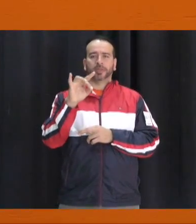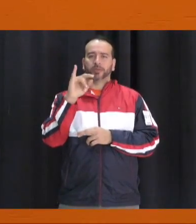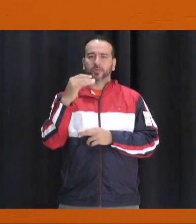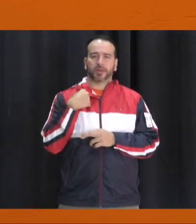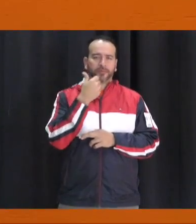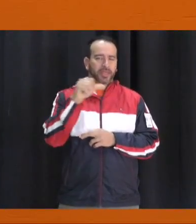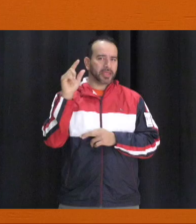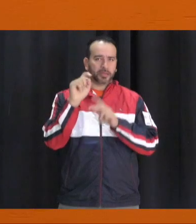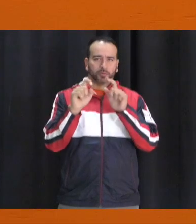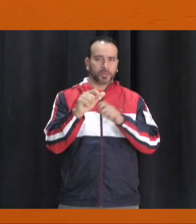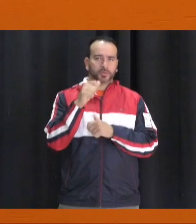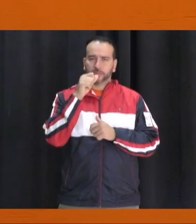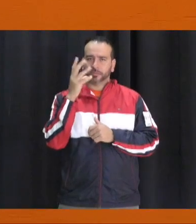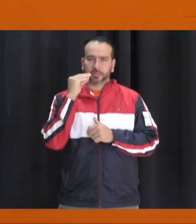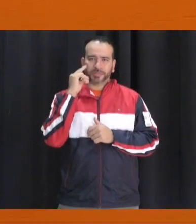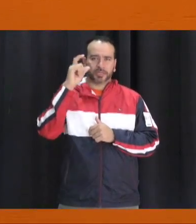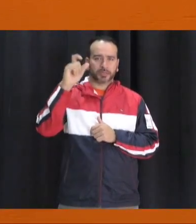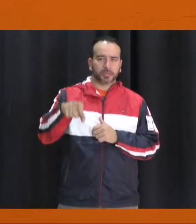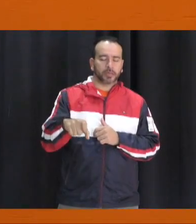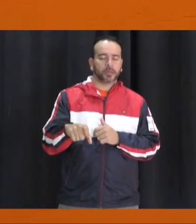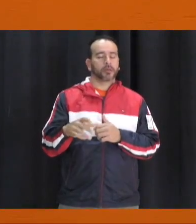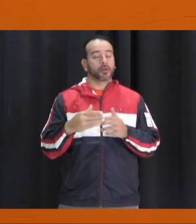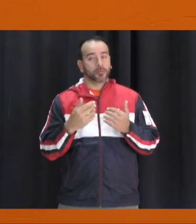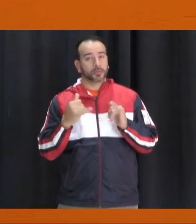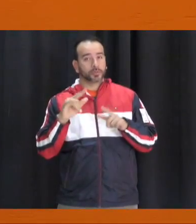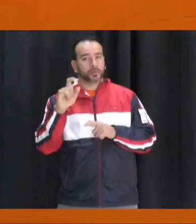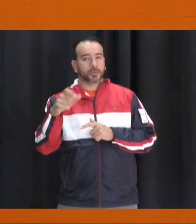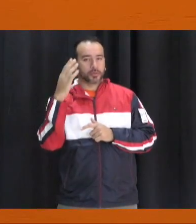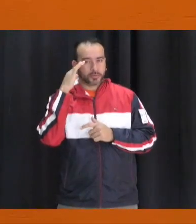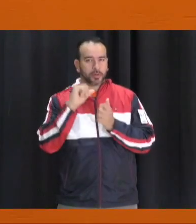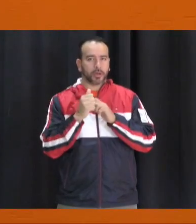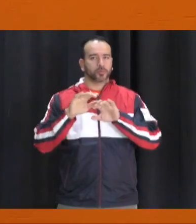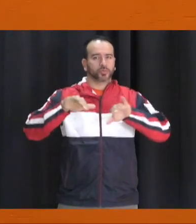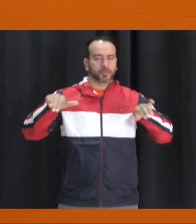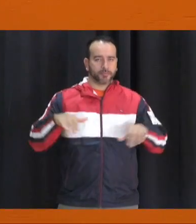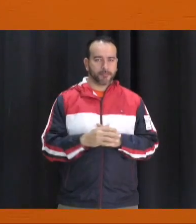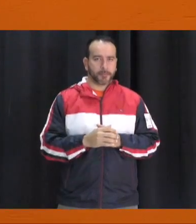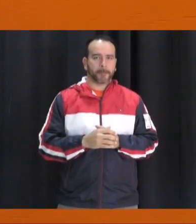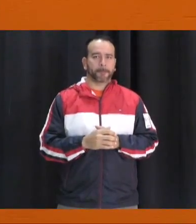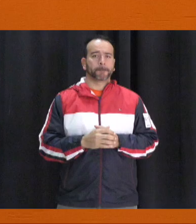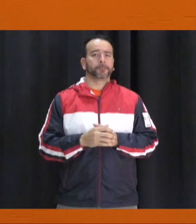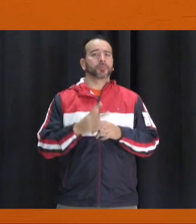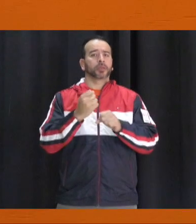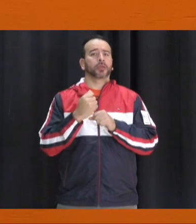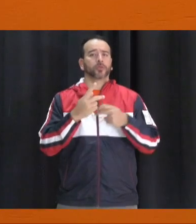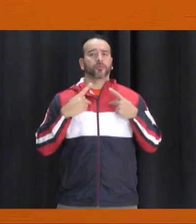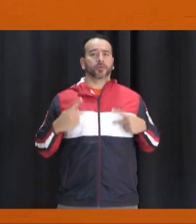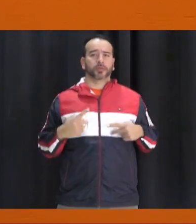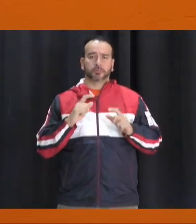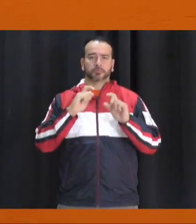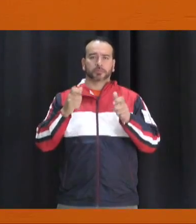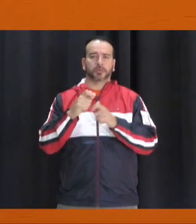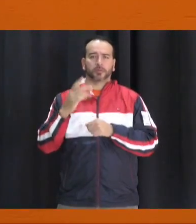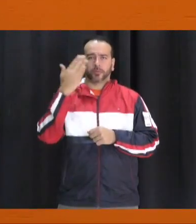any questions. No experience is necessary to try out. However, you must be able to swim. Get your physicals turned into the front